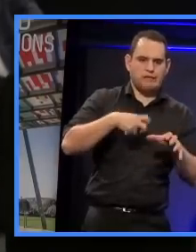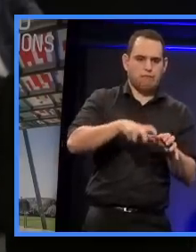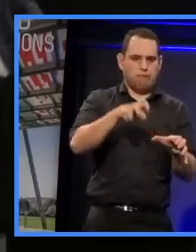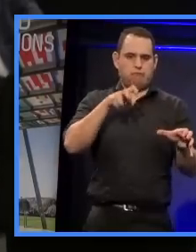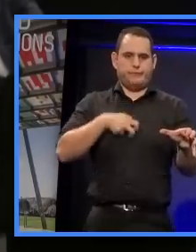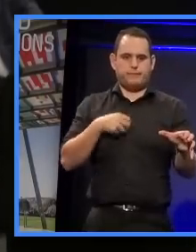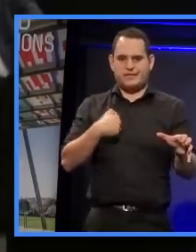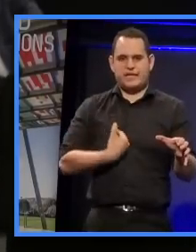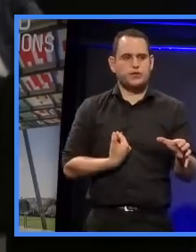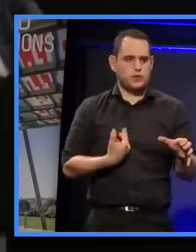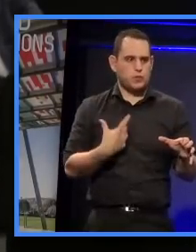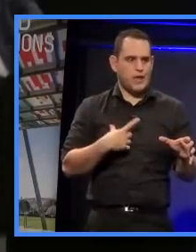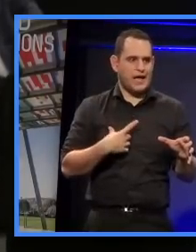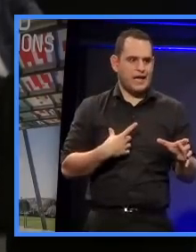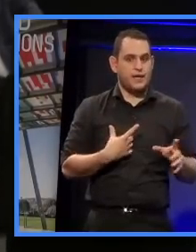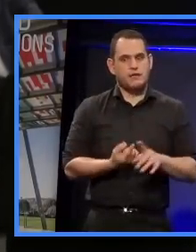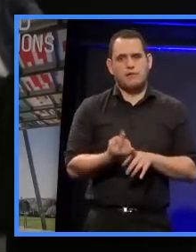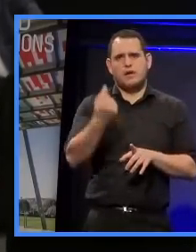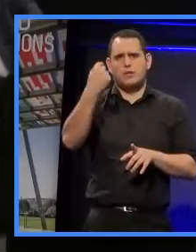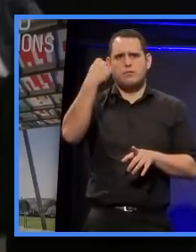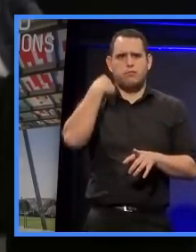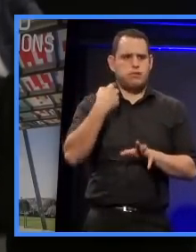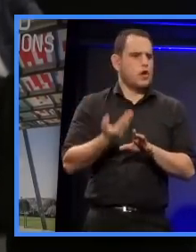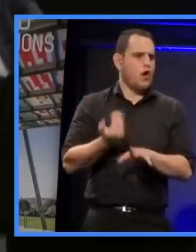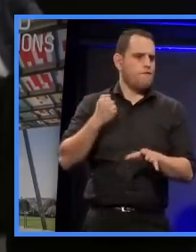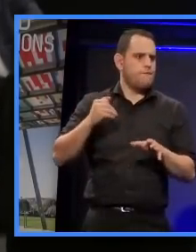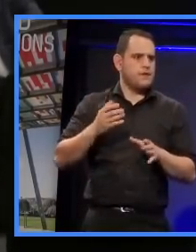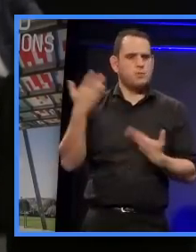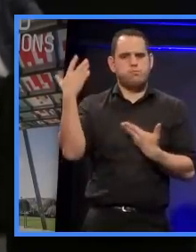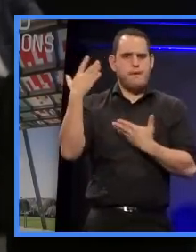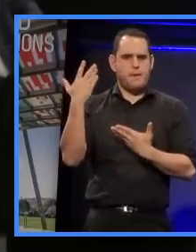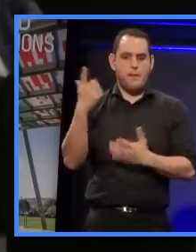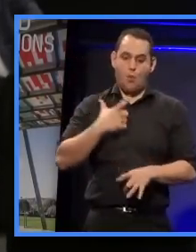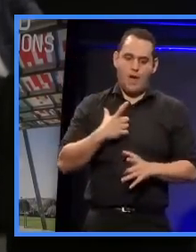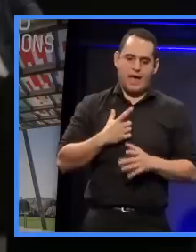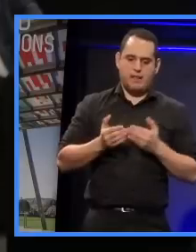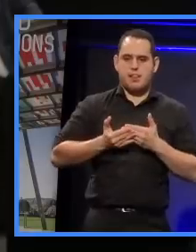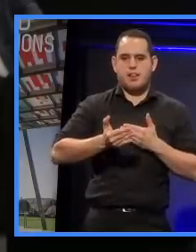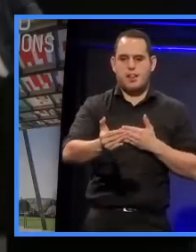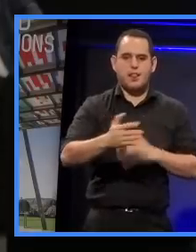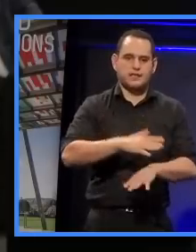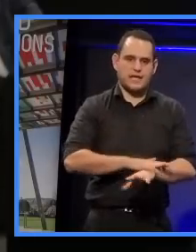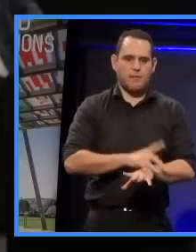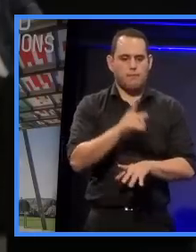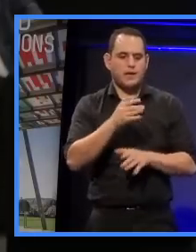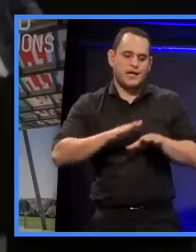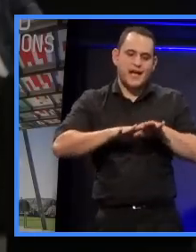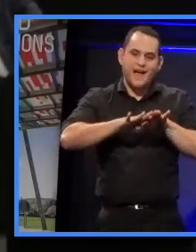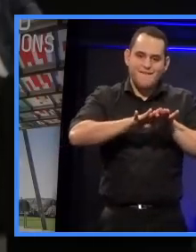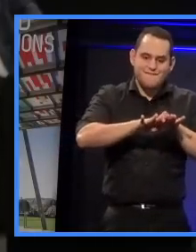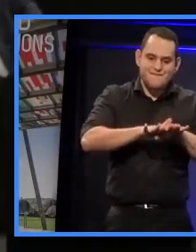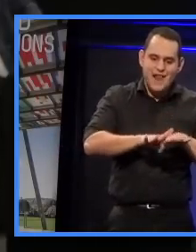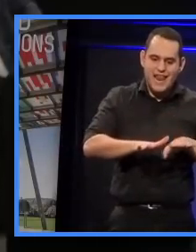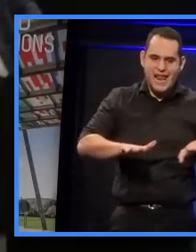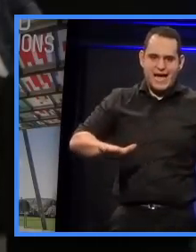my original chat to cut it down. But with a flat surface,